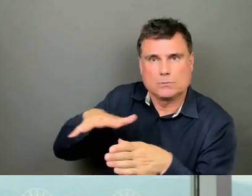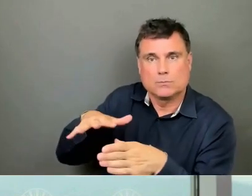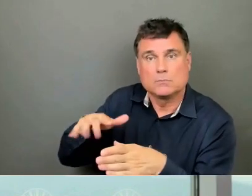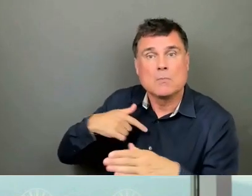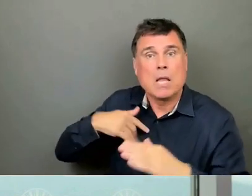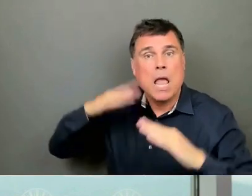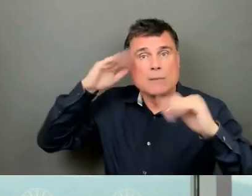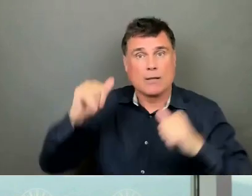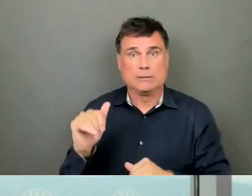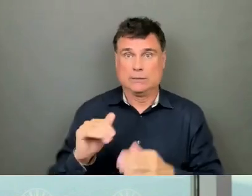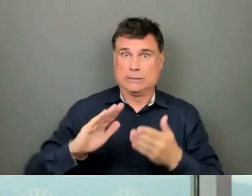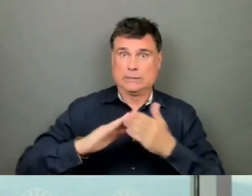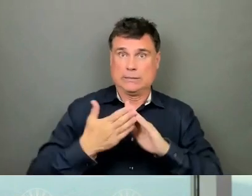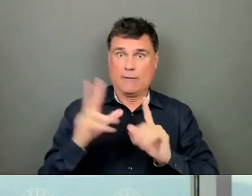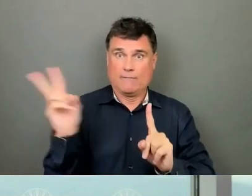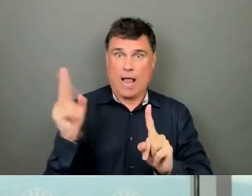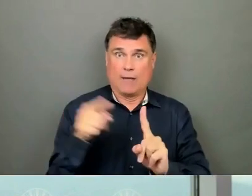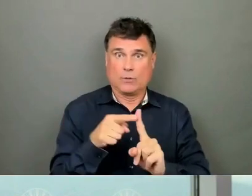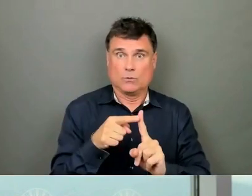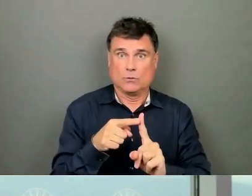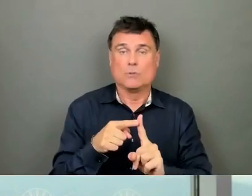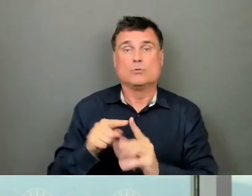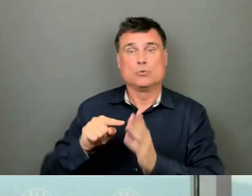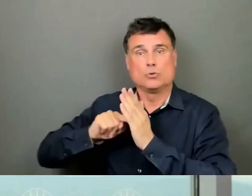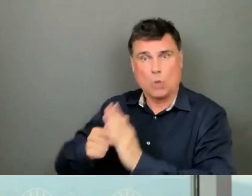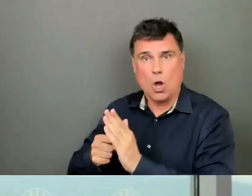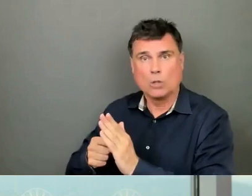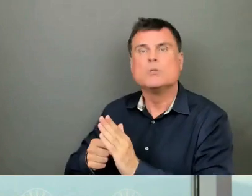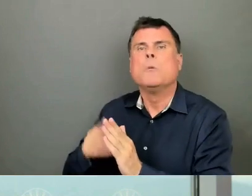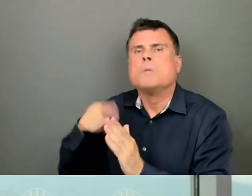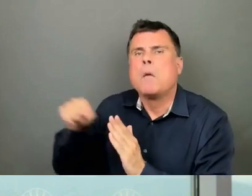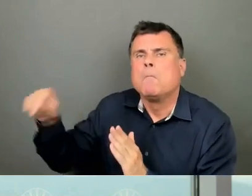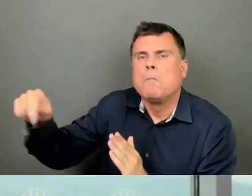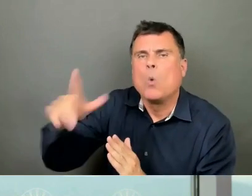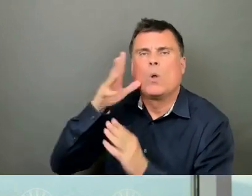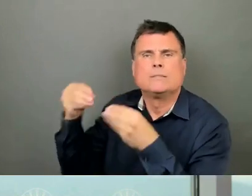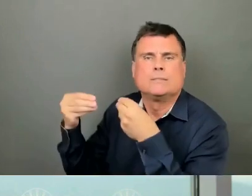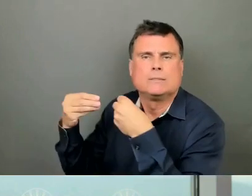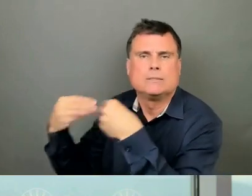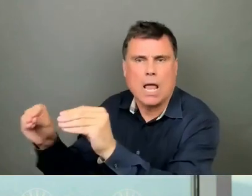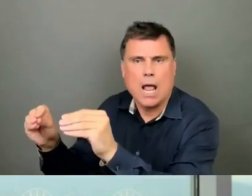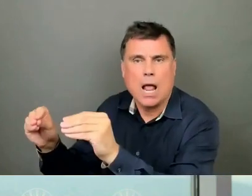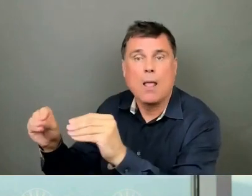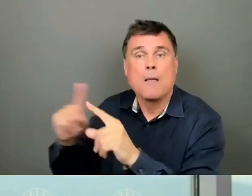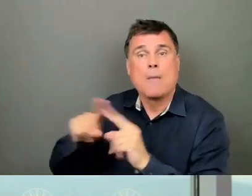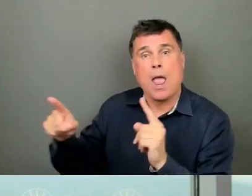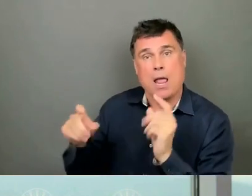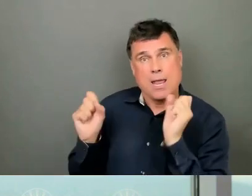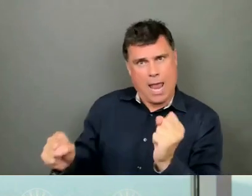the City of Vancouver that the market housing will be part of it. But our focus is on getting the affordable housing open as quickly as possible.